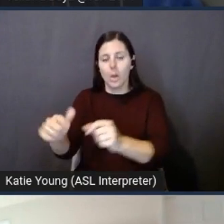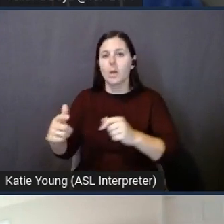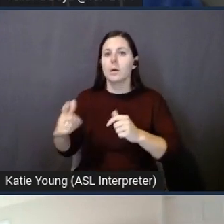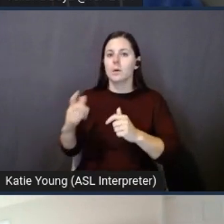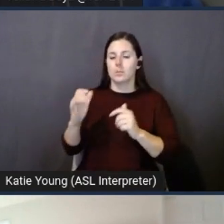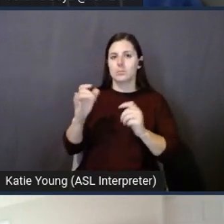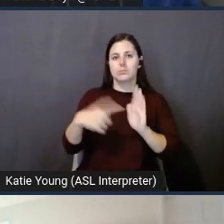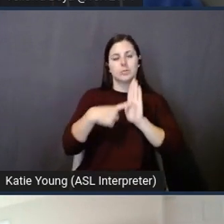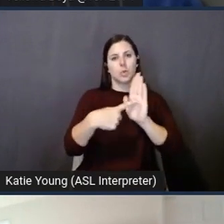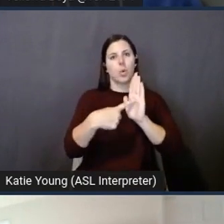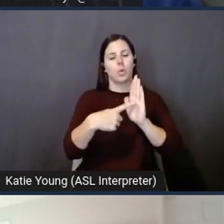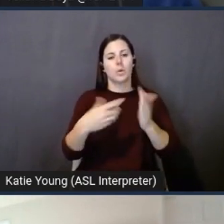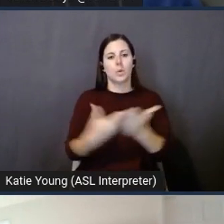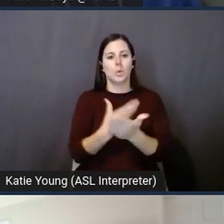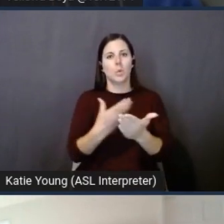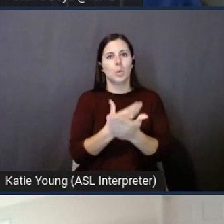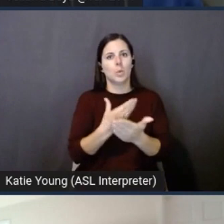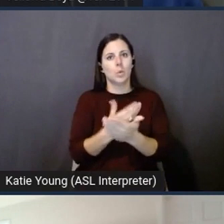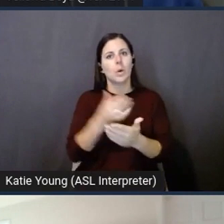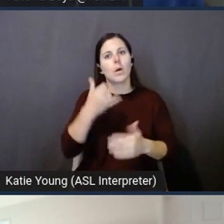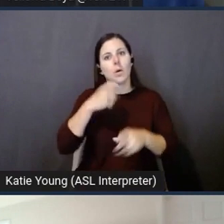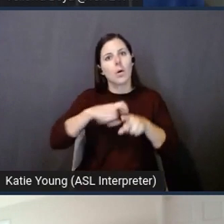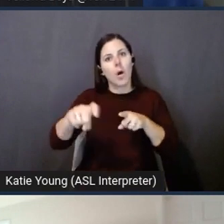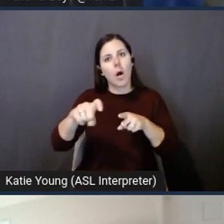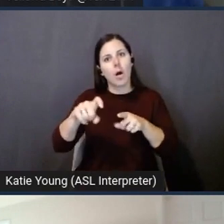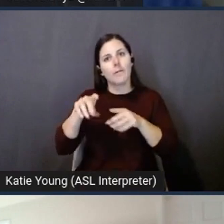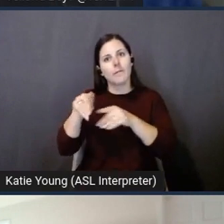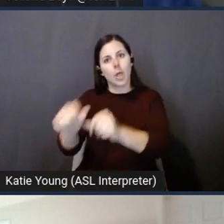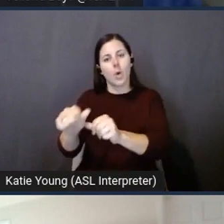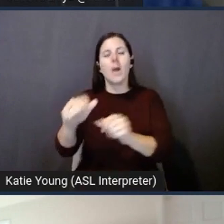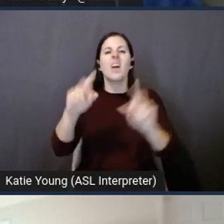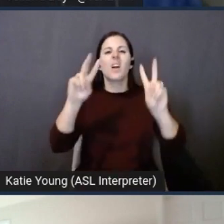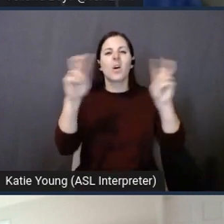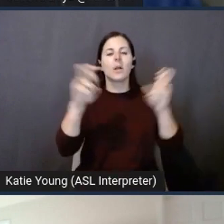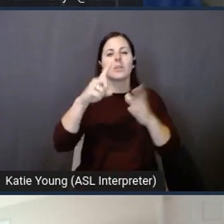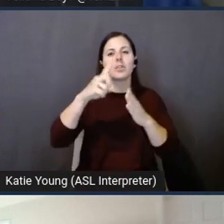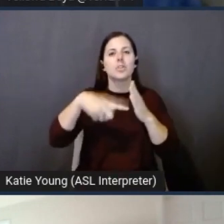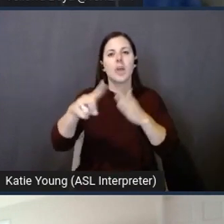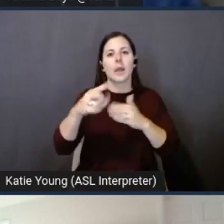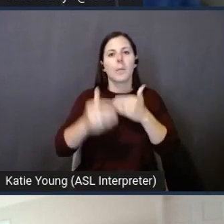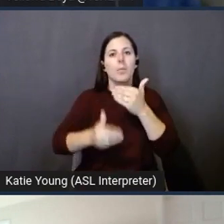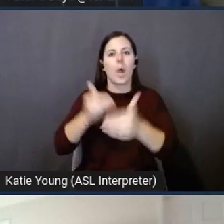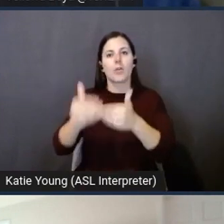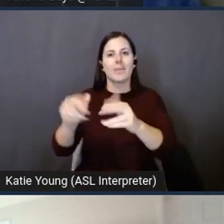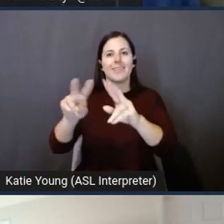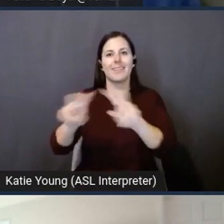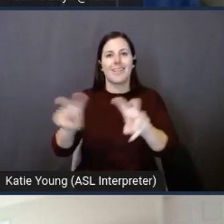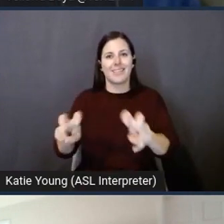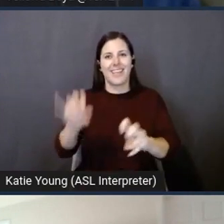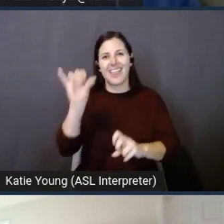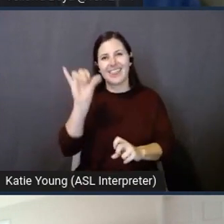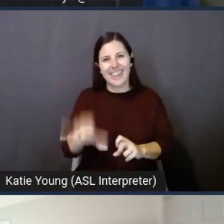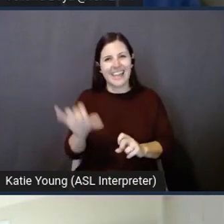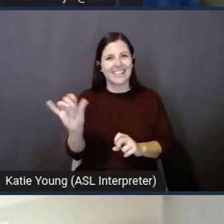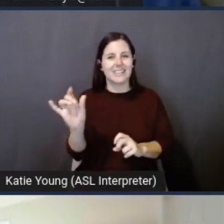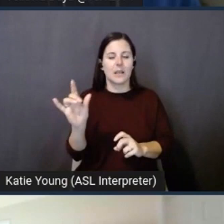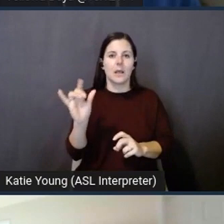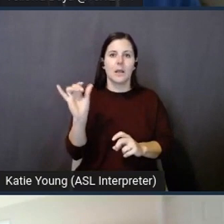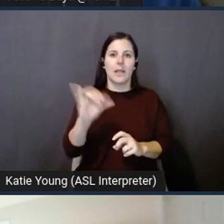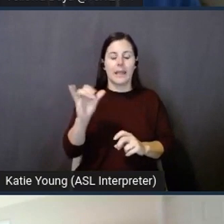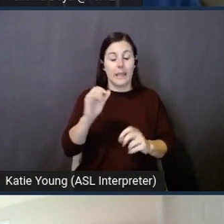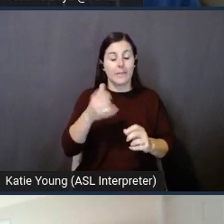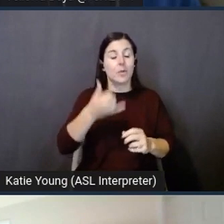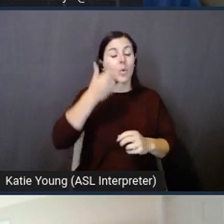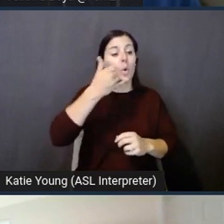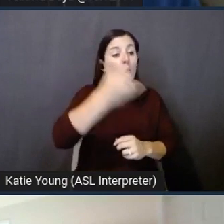introduced a new call flow block called check progress analysis. That is your answering machine detection block. So you